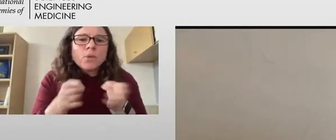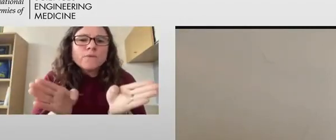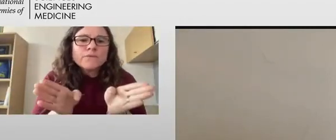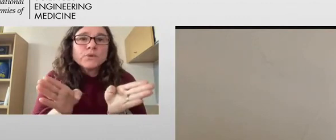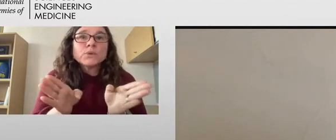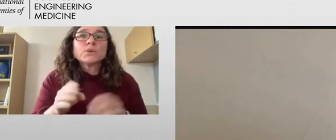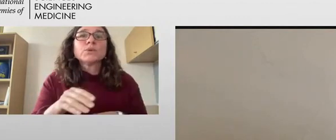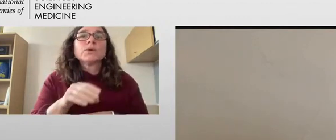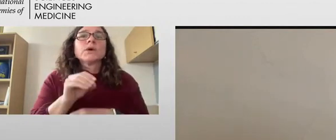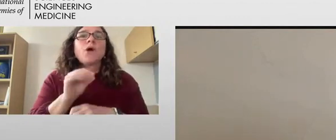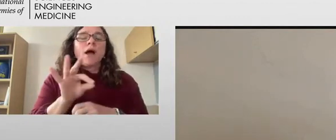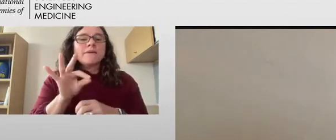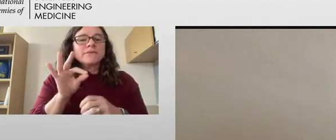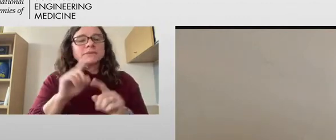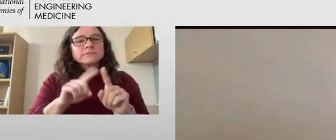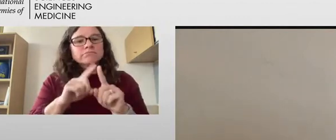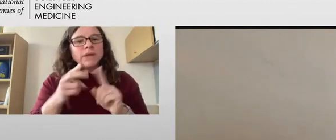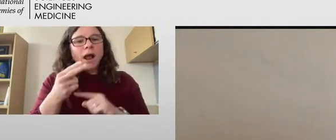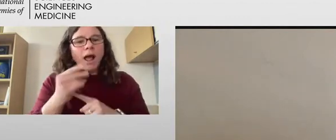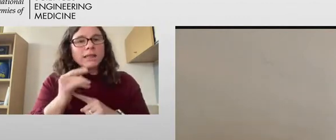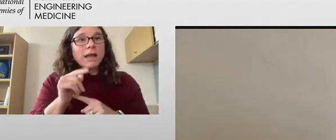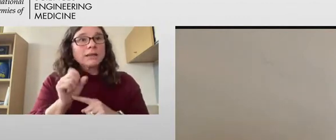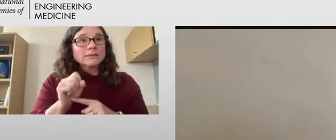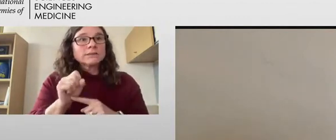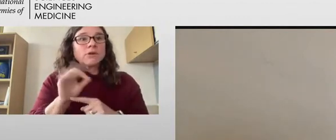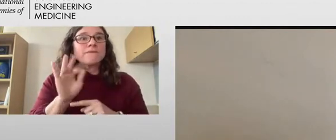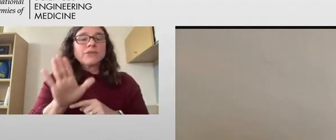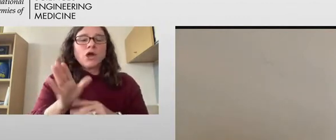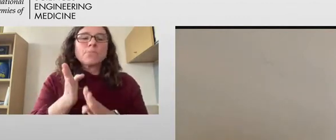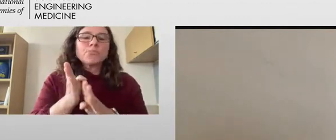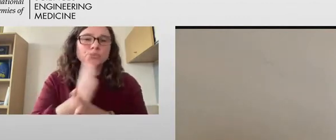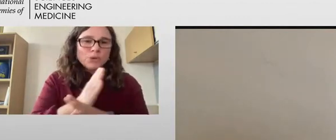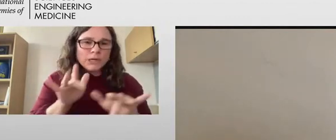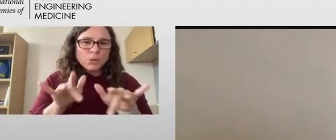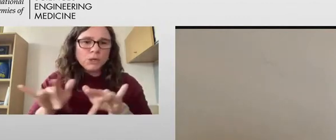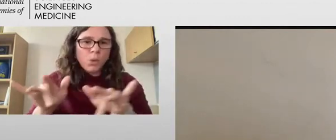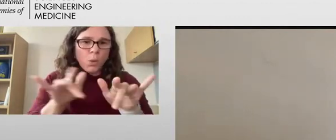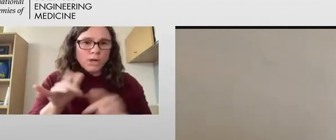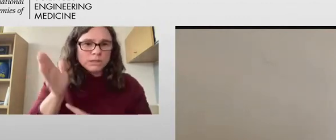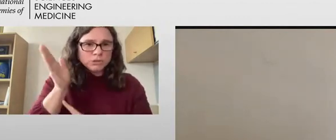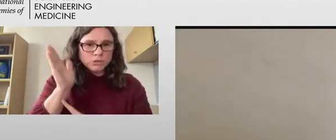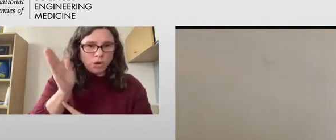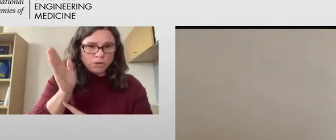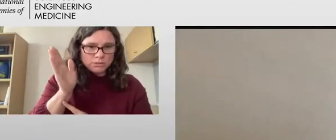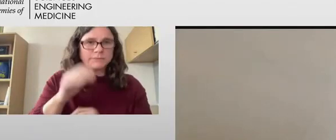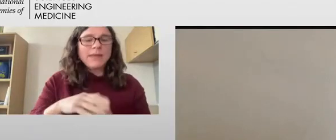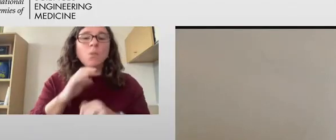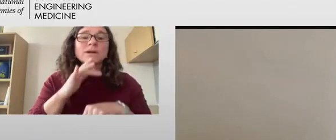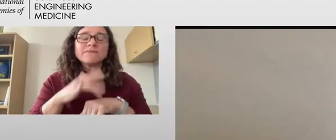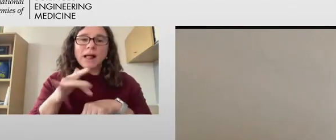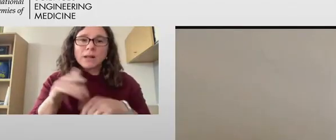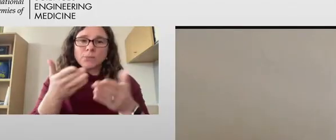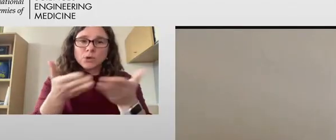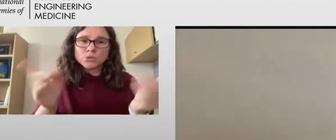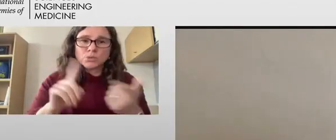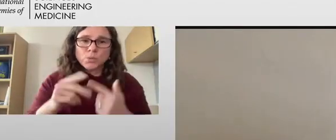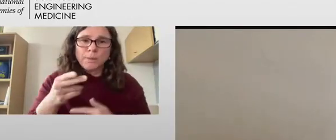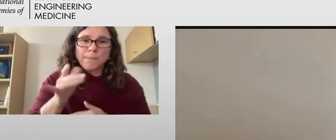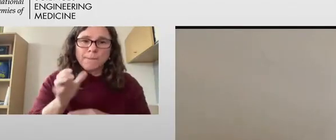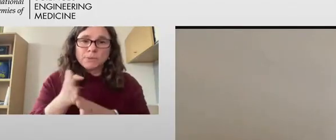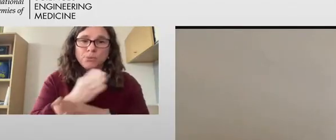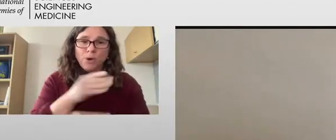give the opportunity to give a brief overview of today's highlights and their